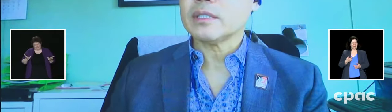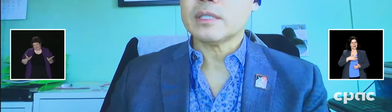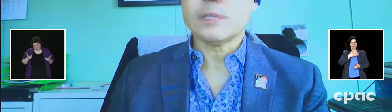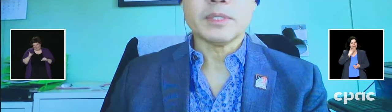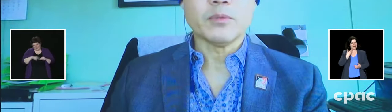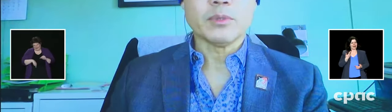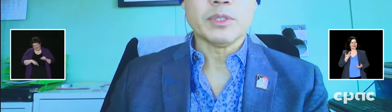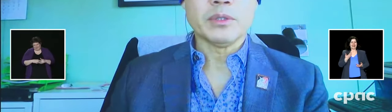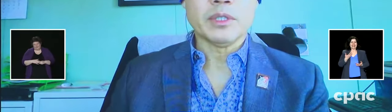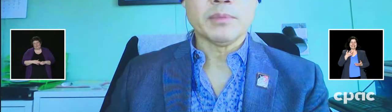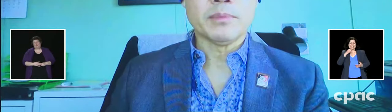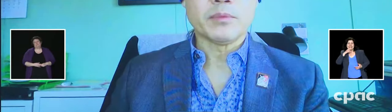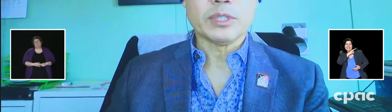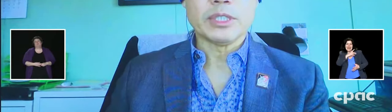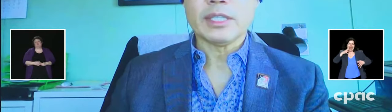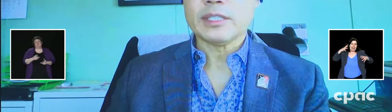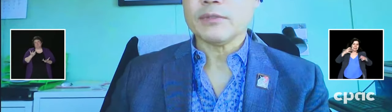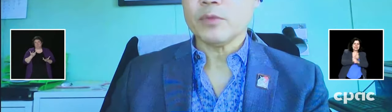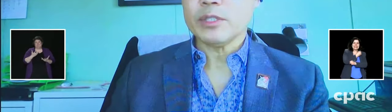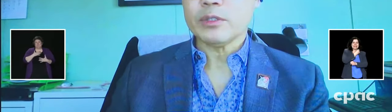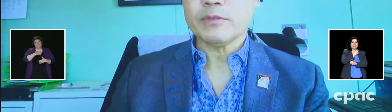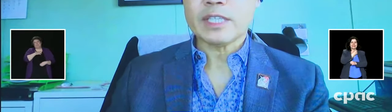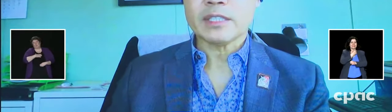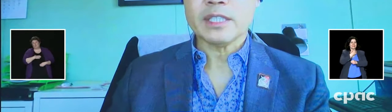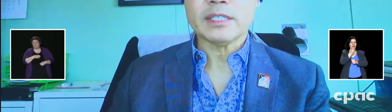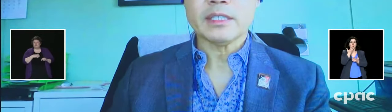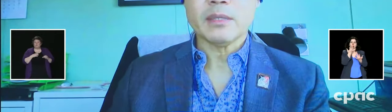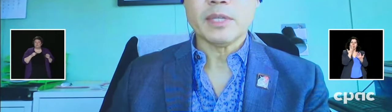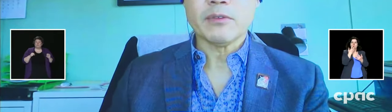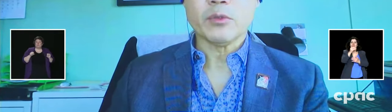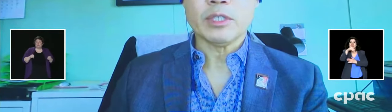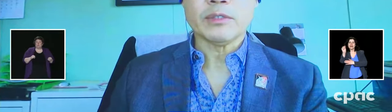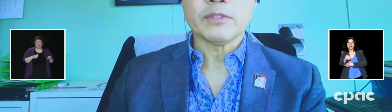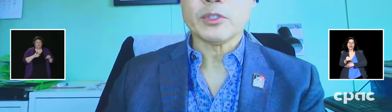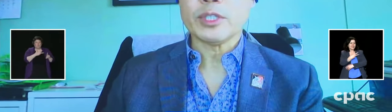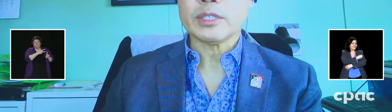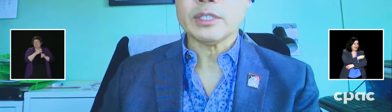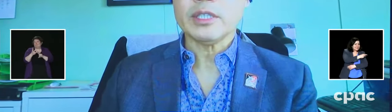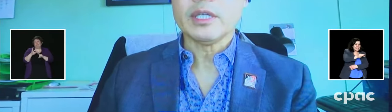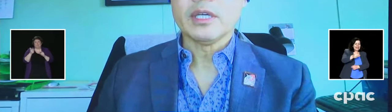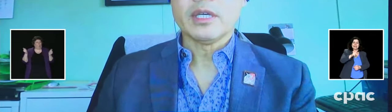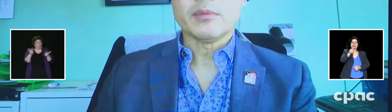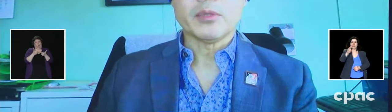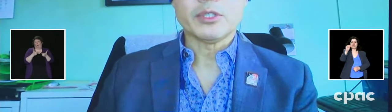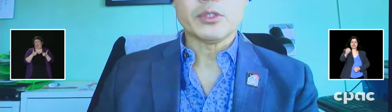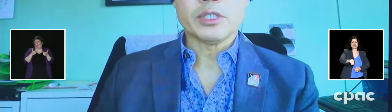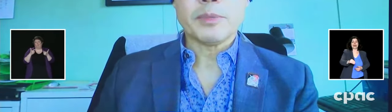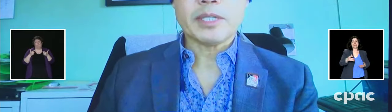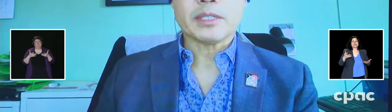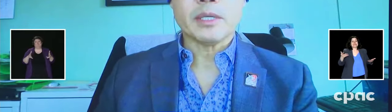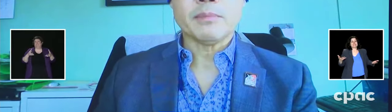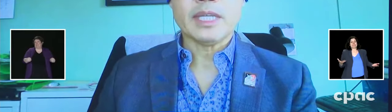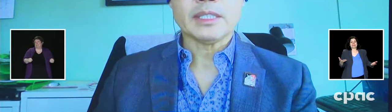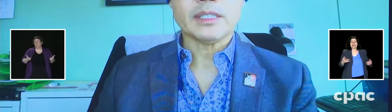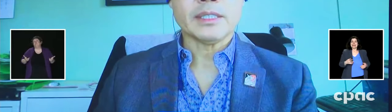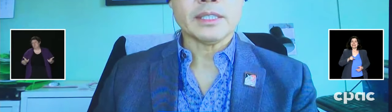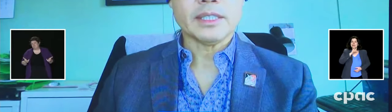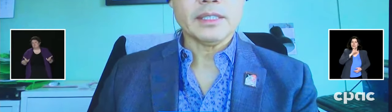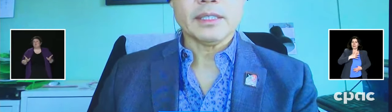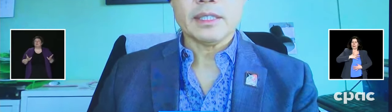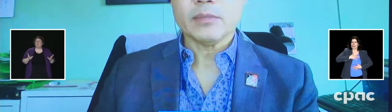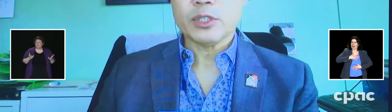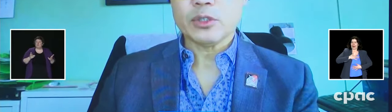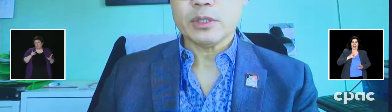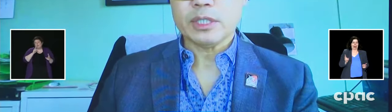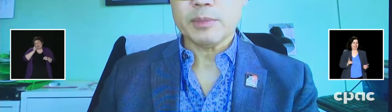It would be really nice if we could vaccinate everyone very quickly, but we should expect some hesitancy